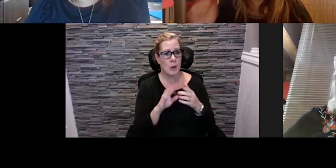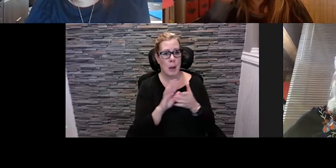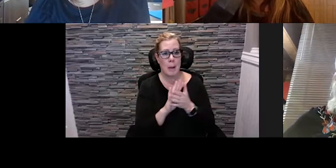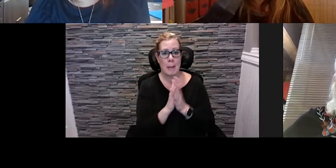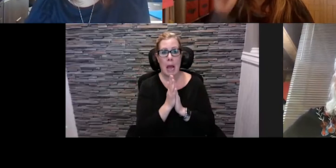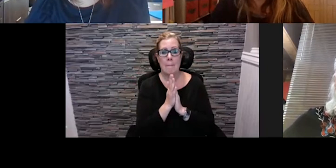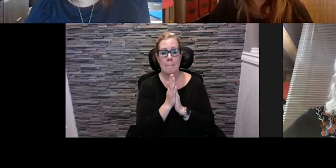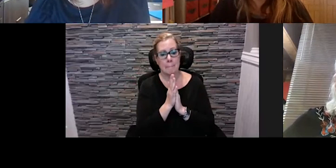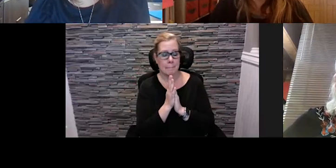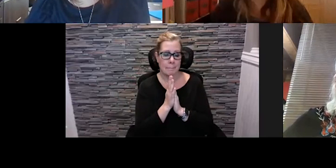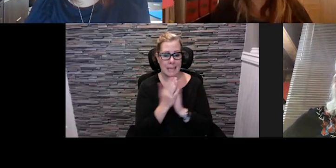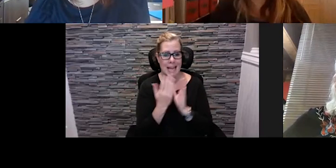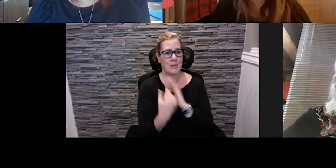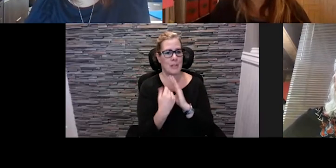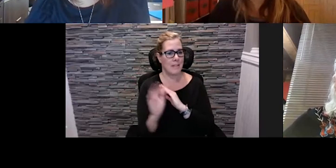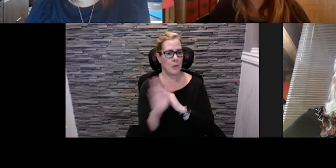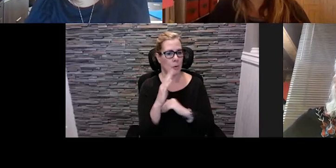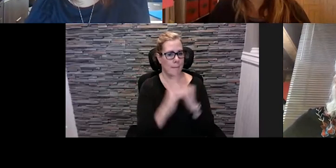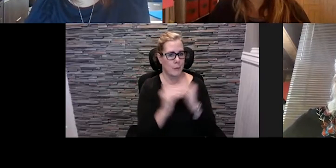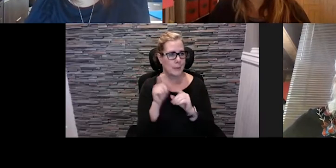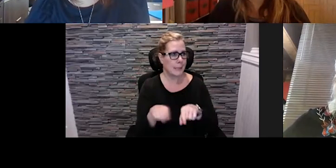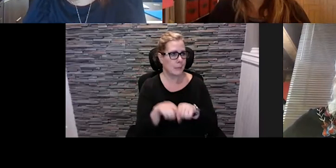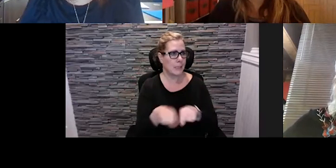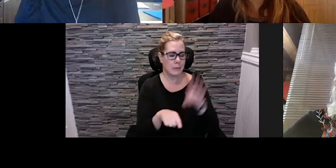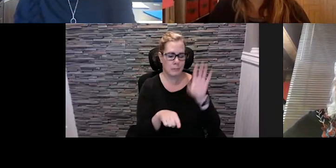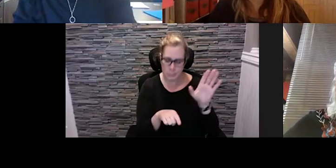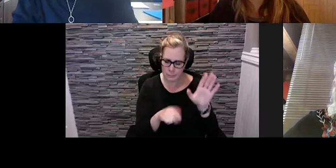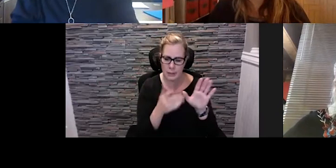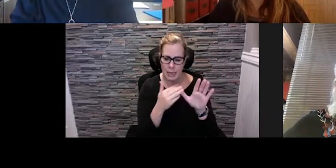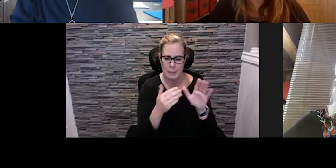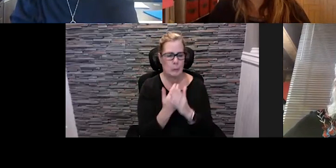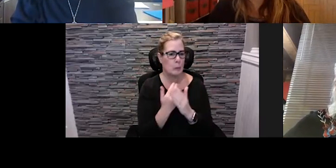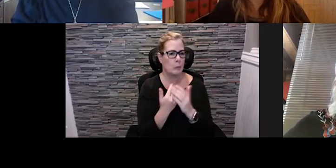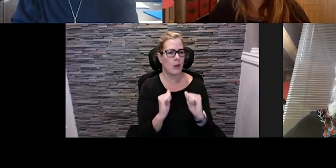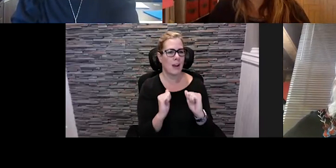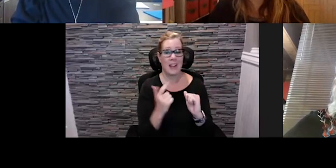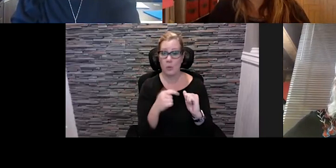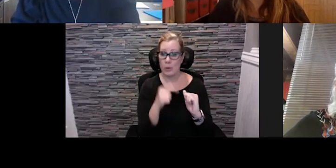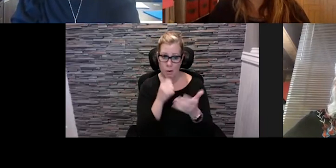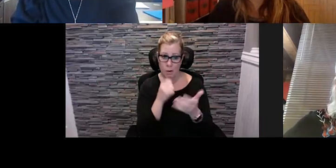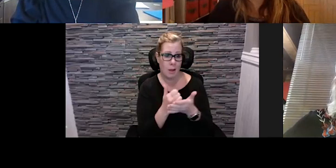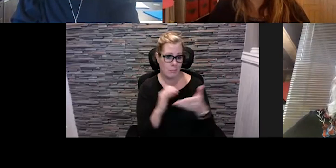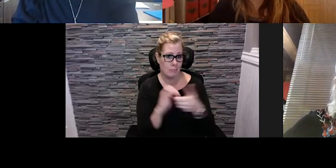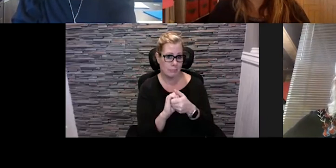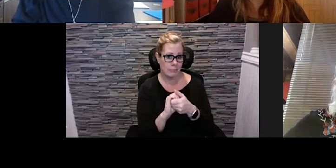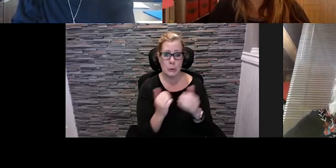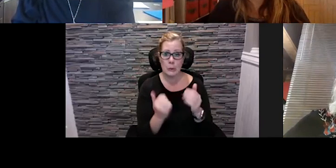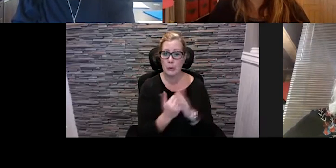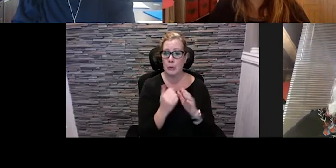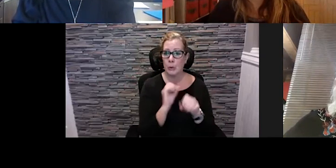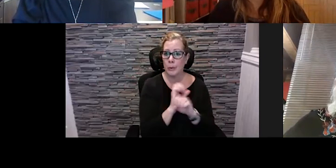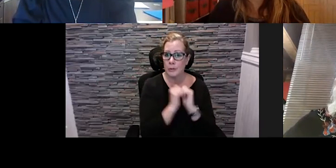and meet you halfway so we can get you through to the finish line to see things happen whether that's new collaborations with sport and art and